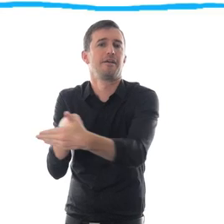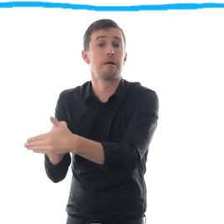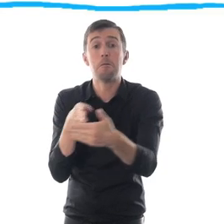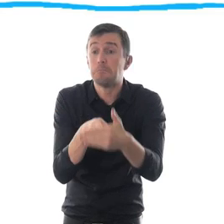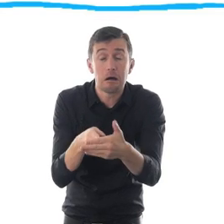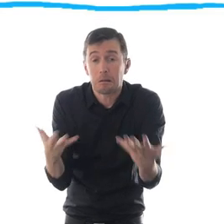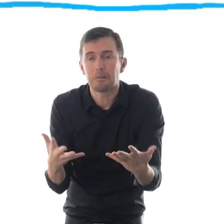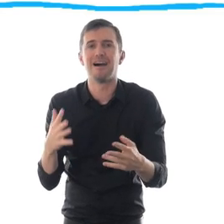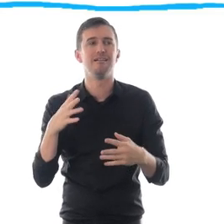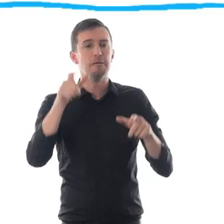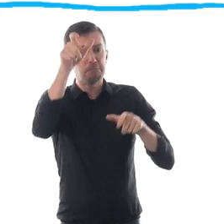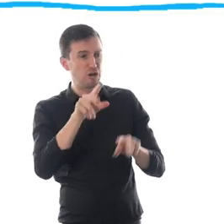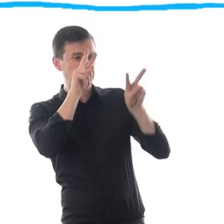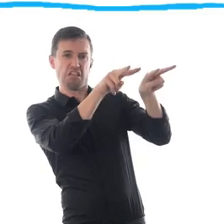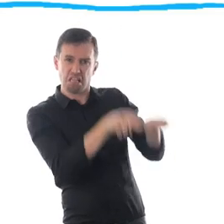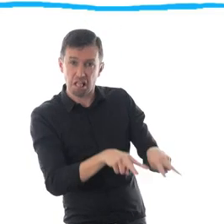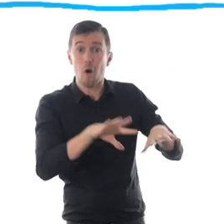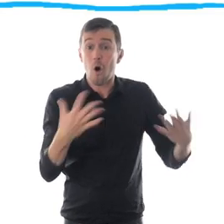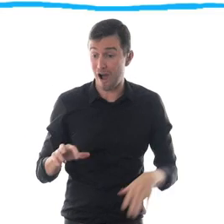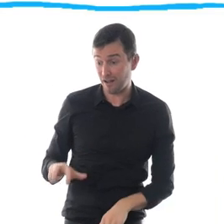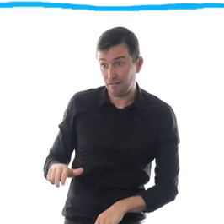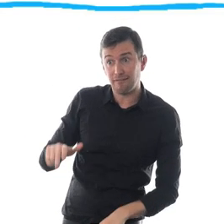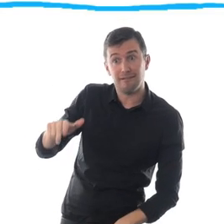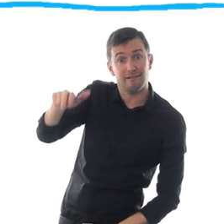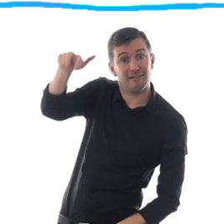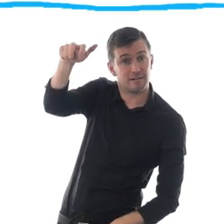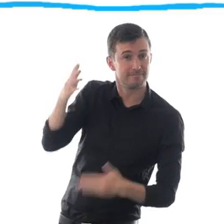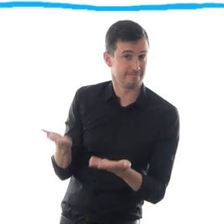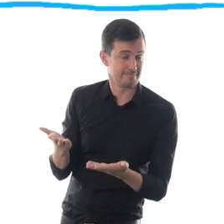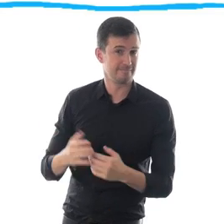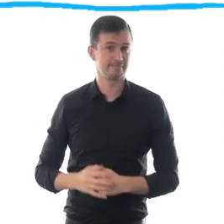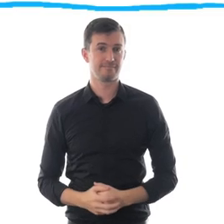barrier to inclusion can be anything from a negative attitude to a flight of stairs.